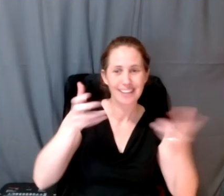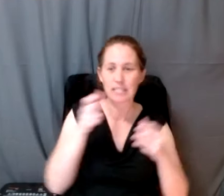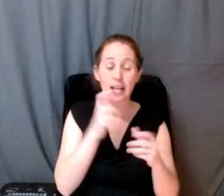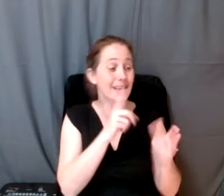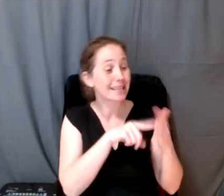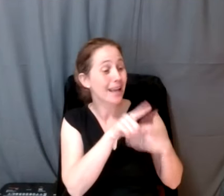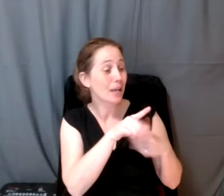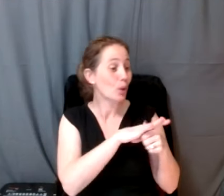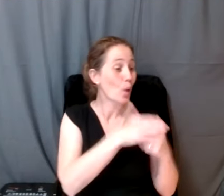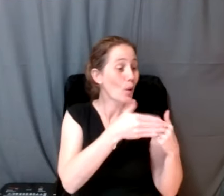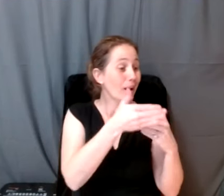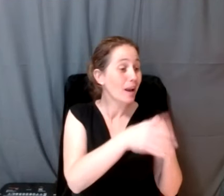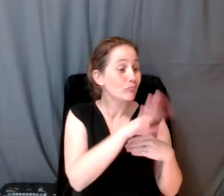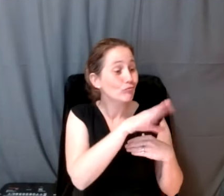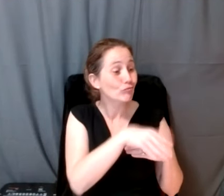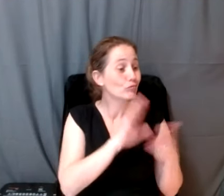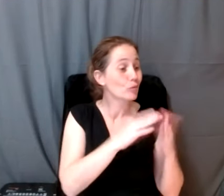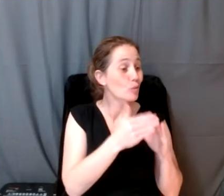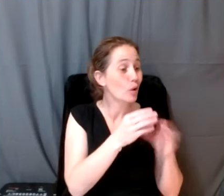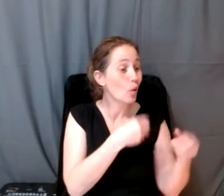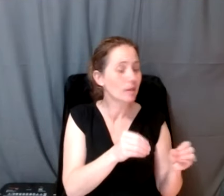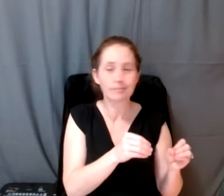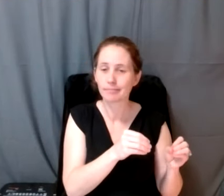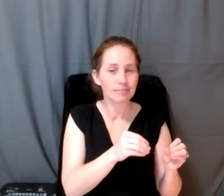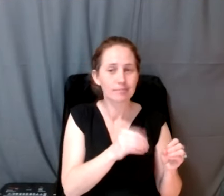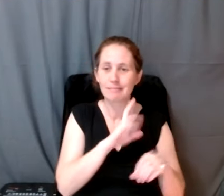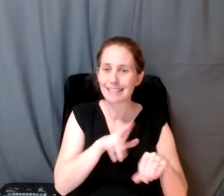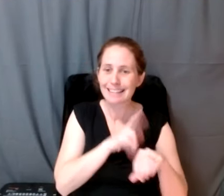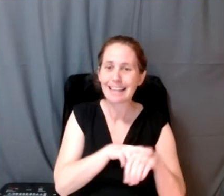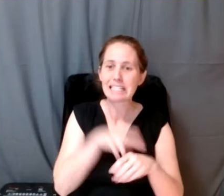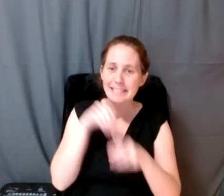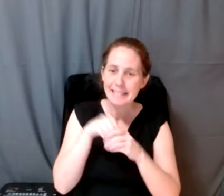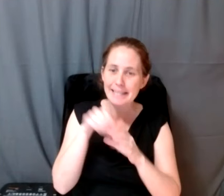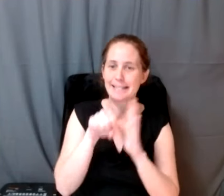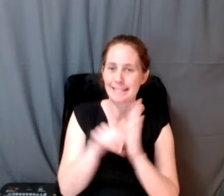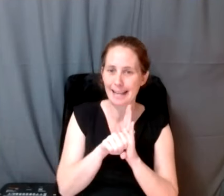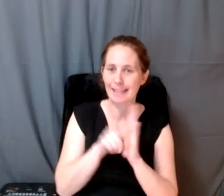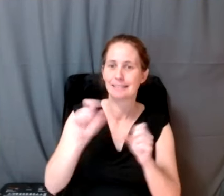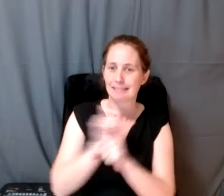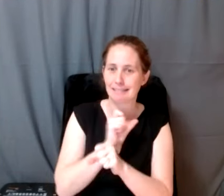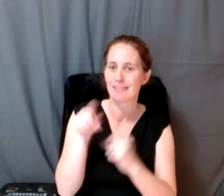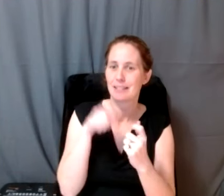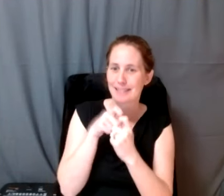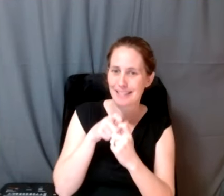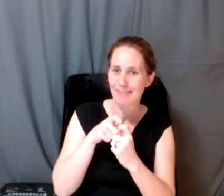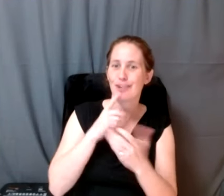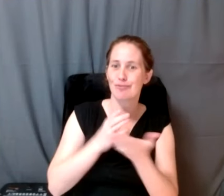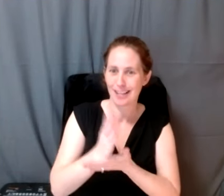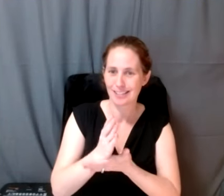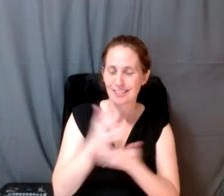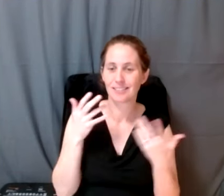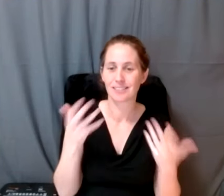with like your local neighbors or community organization. These are nations within the state that have specific sets of rights.